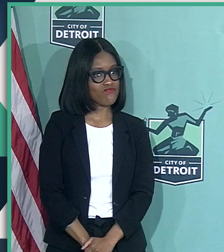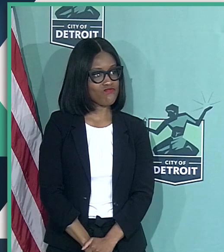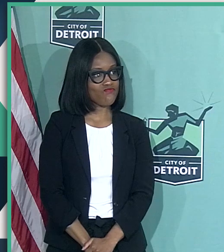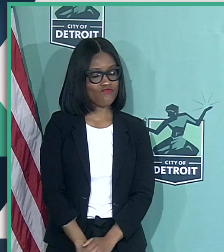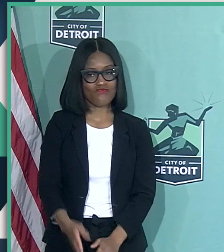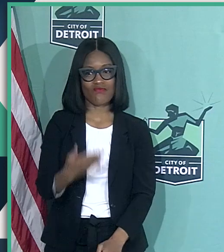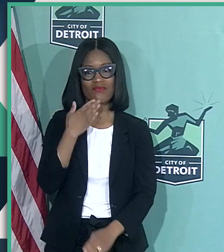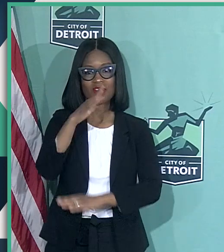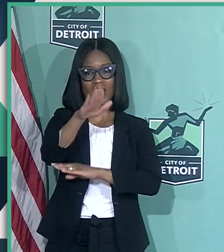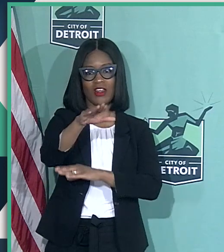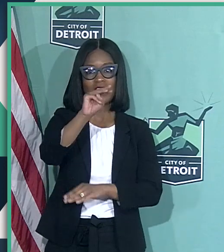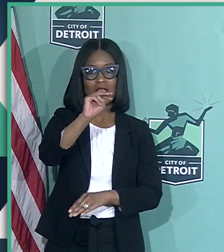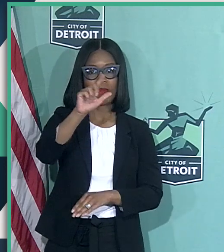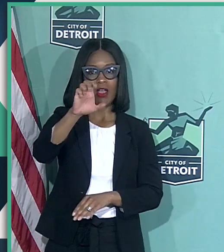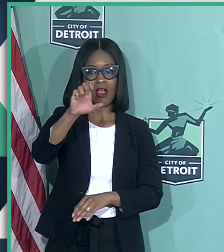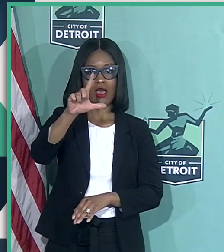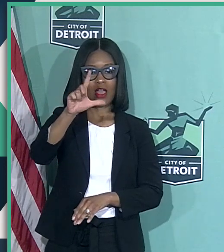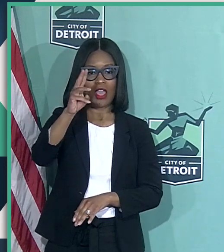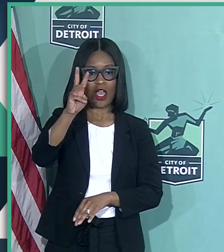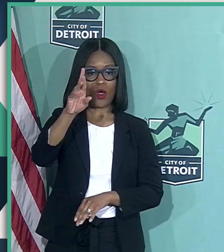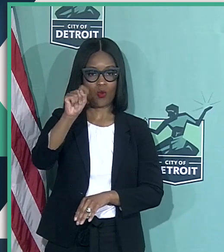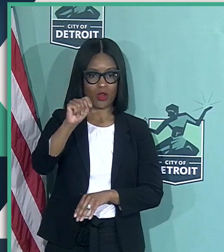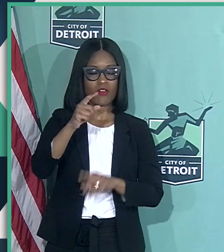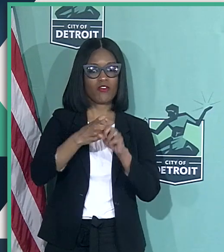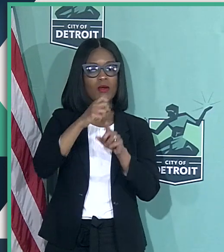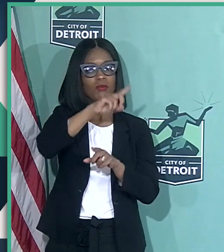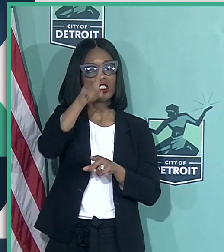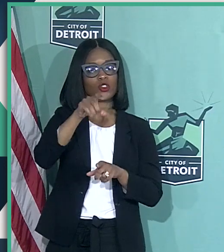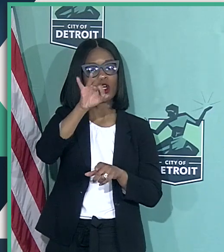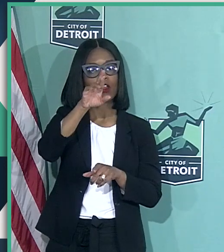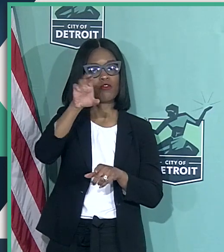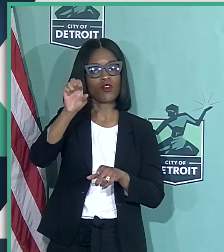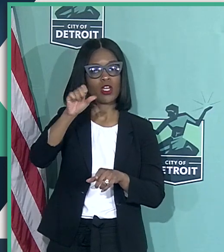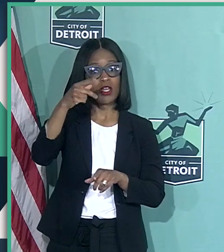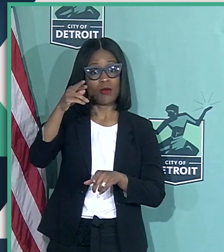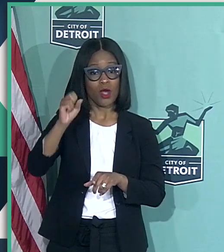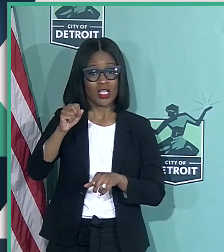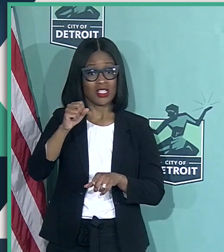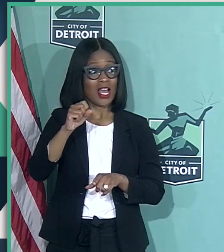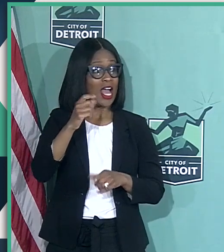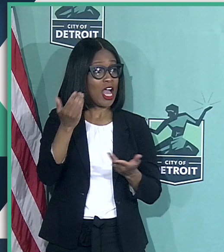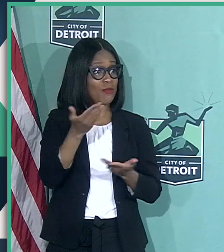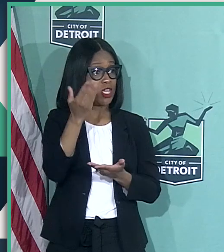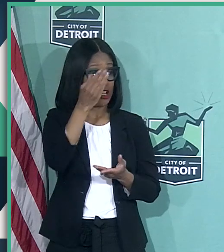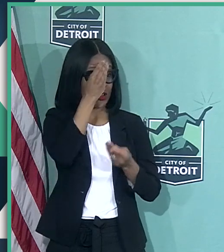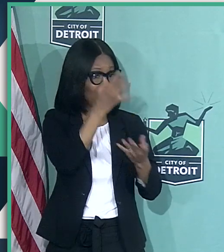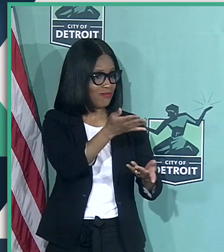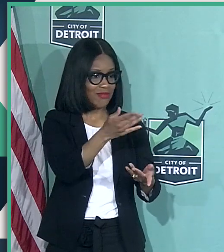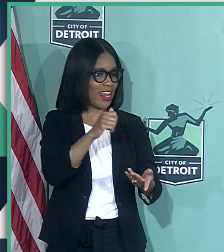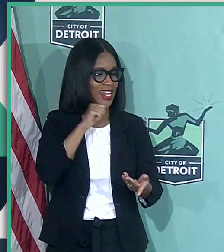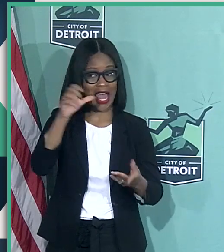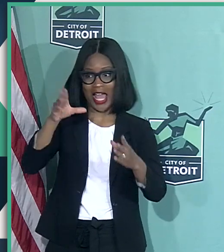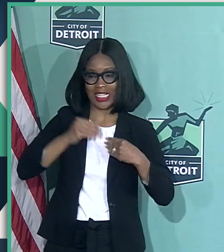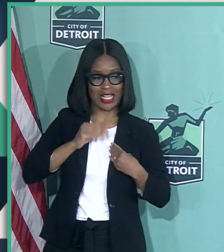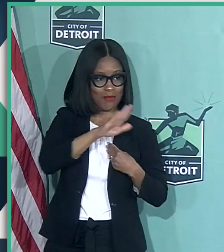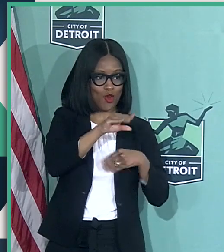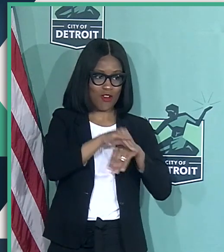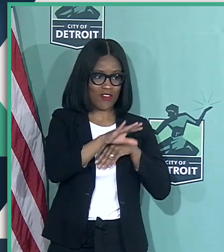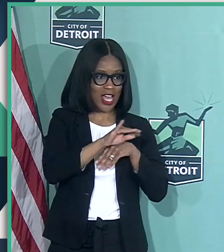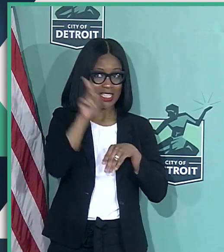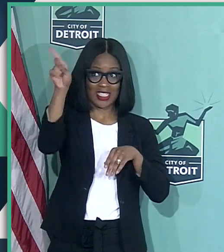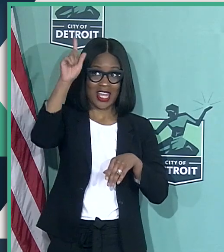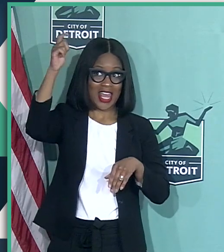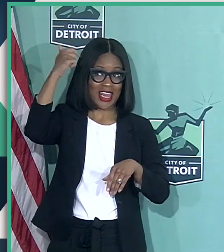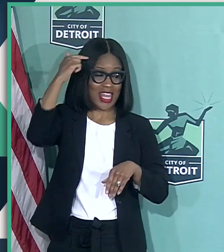Good afternoon. ML Elric, Detroit Free Press. Mr. Mayor, here to report they did not take your advice in Lansing yesterday. So